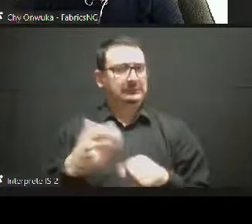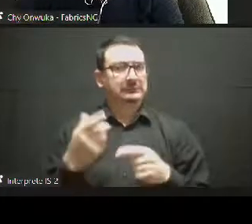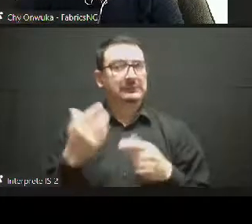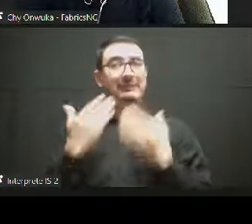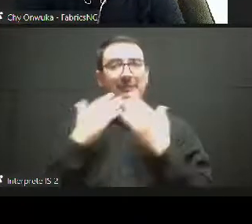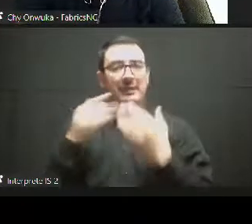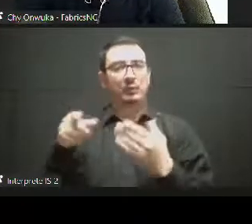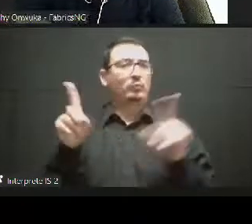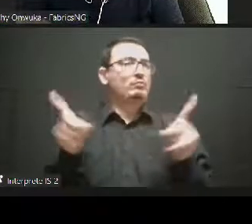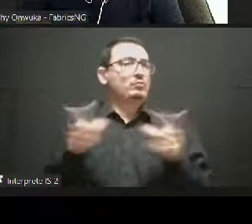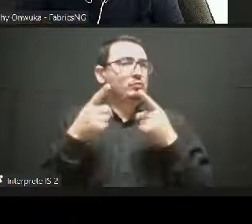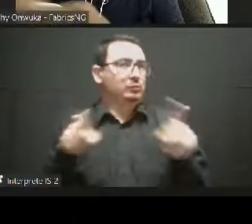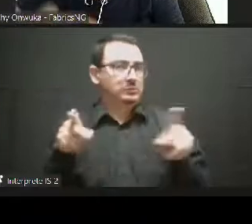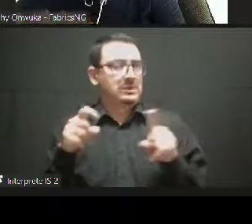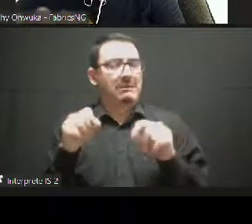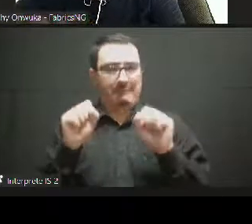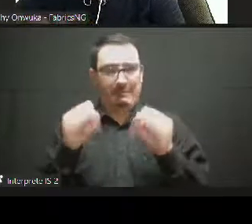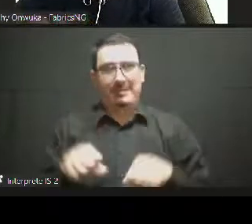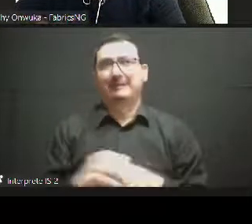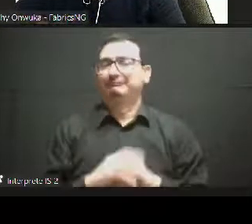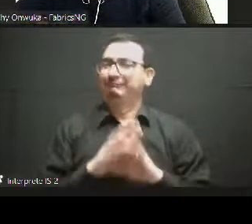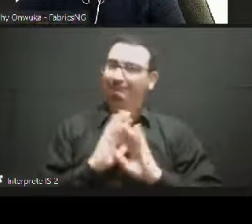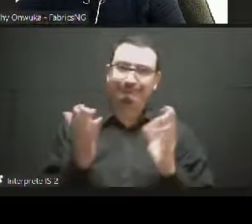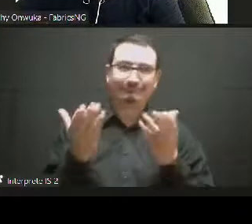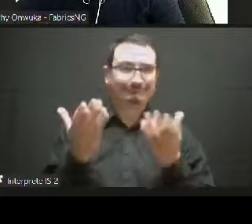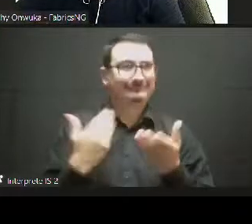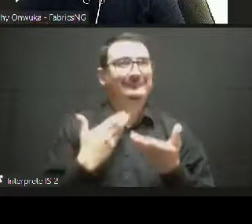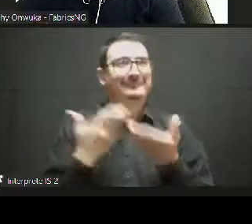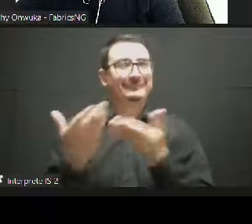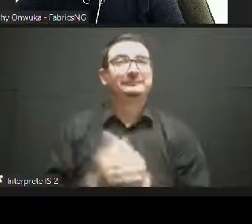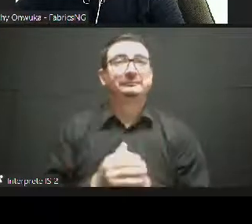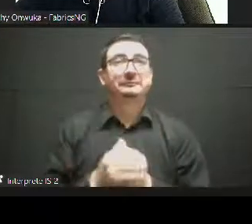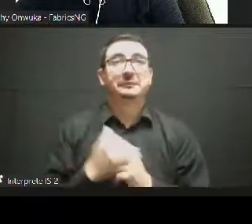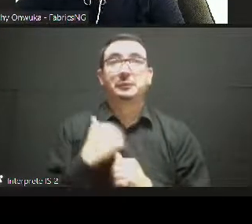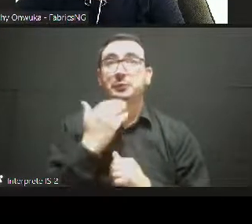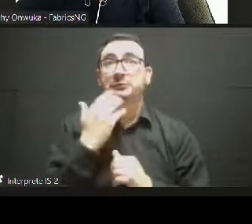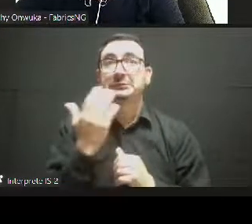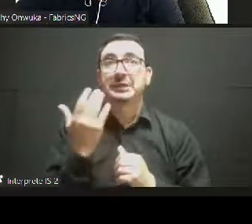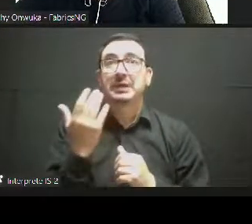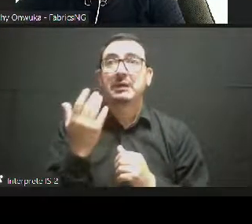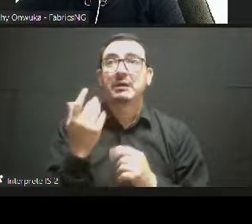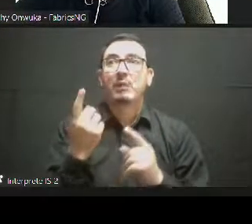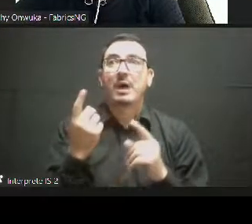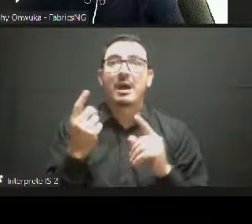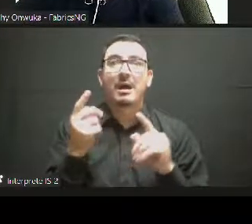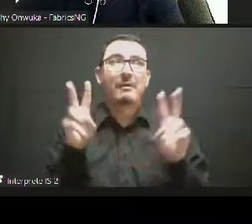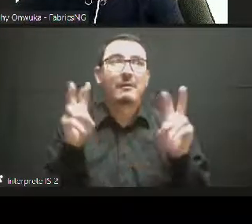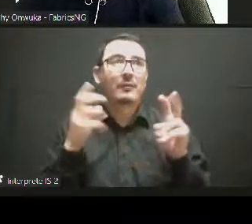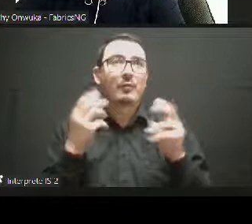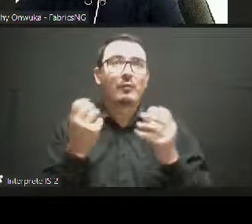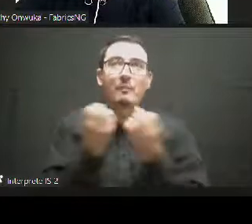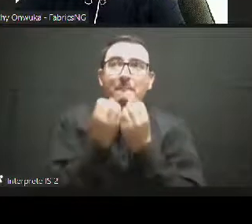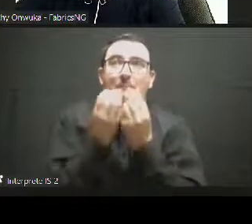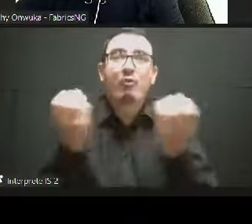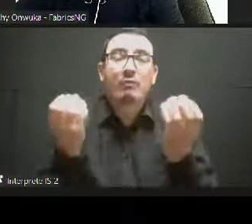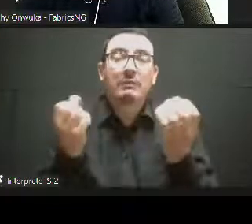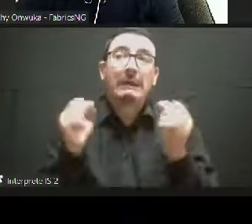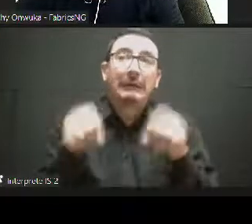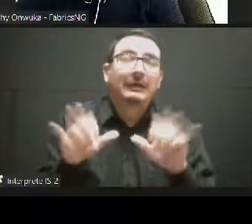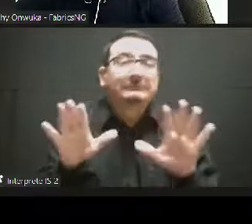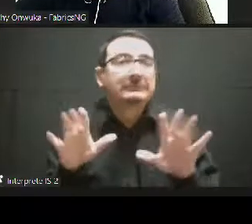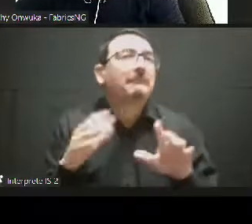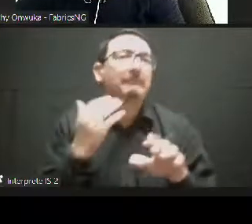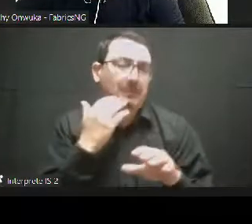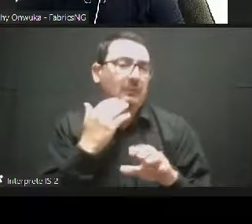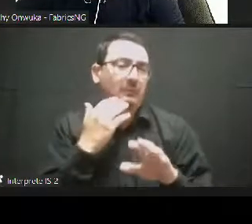I, I know nothing about fashion other than I appreciate it, but it's, uh, incredible what you're doing, um, with fabrics